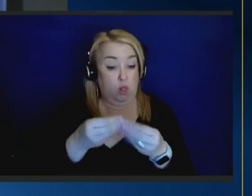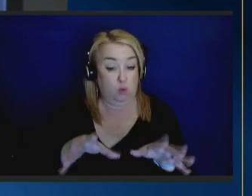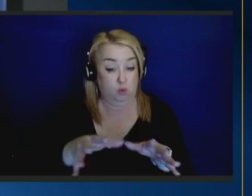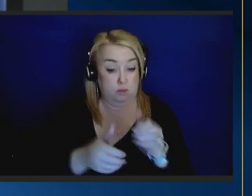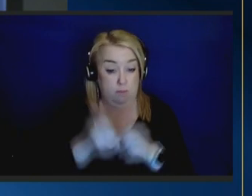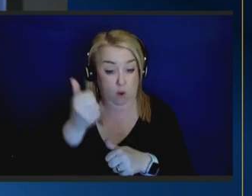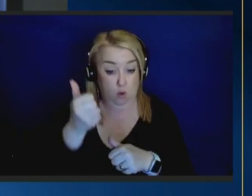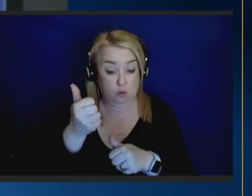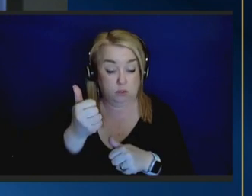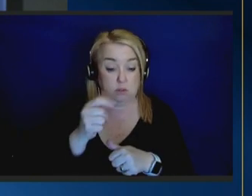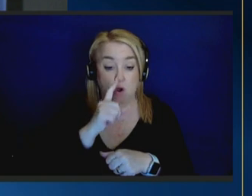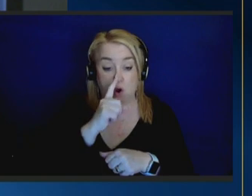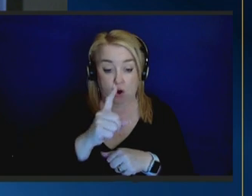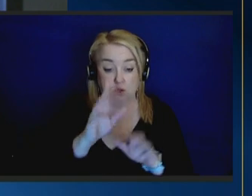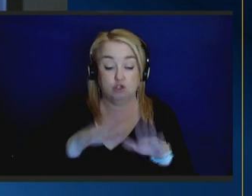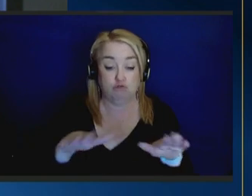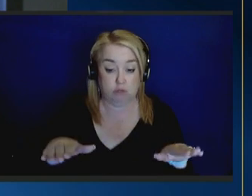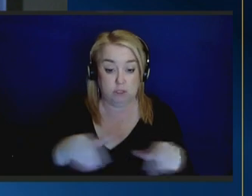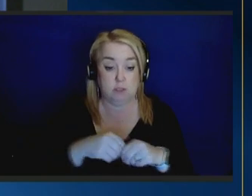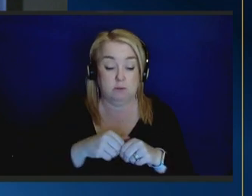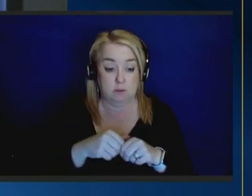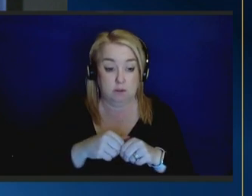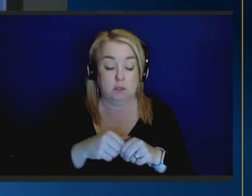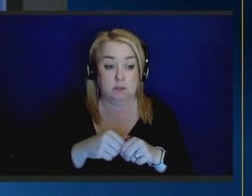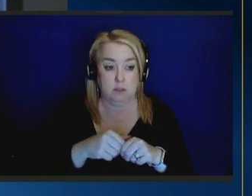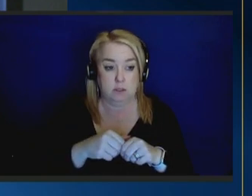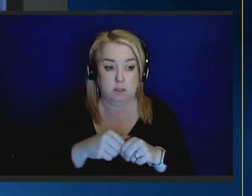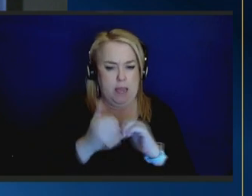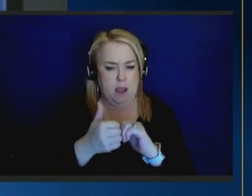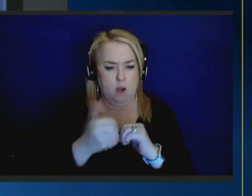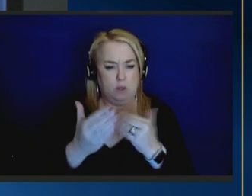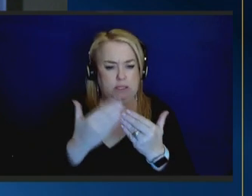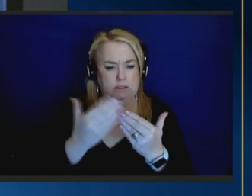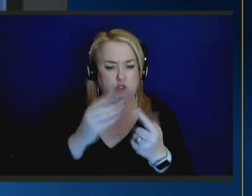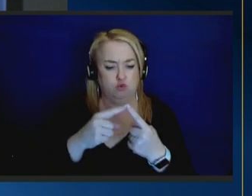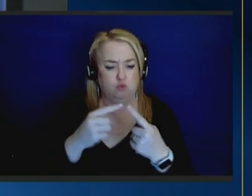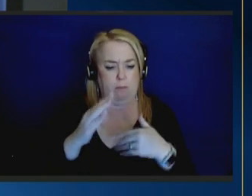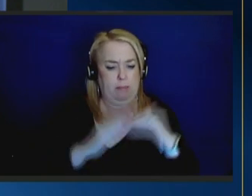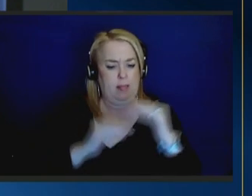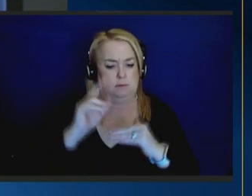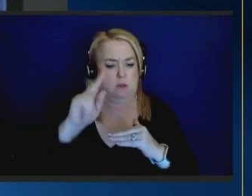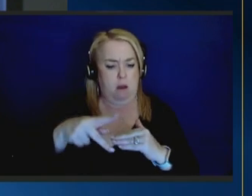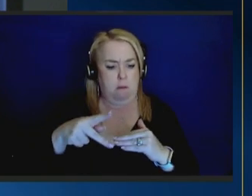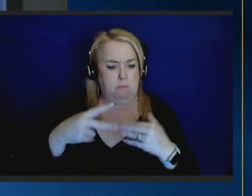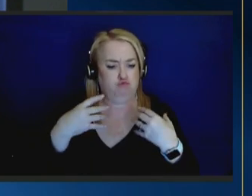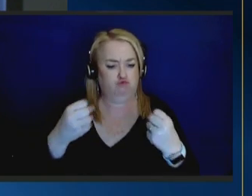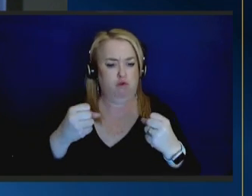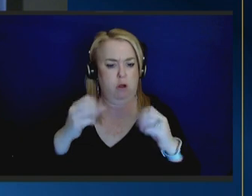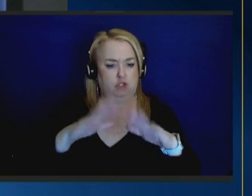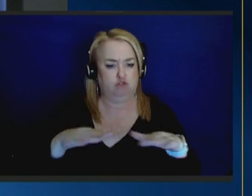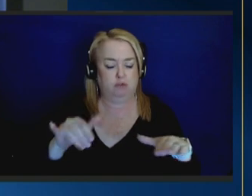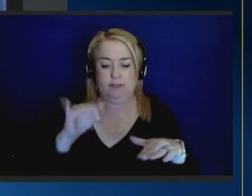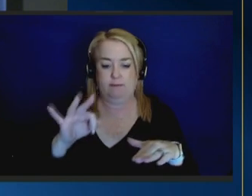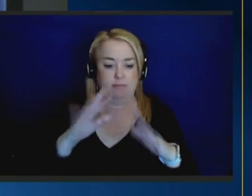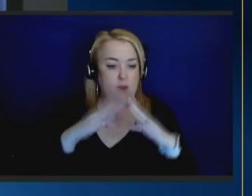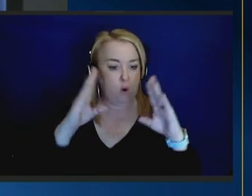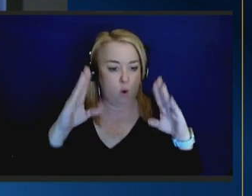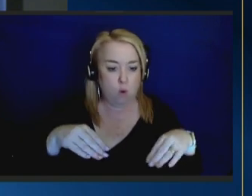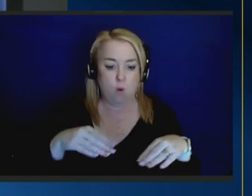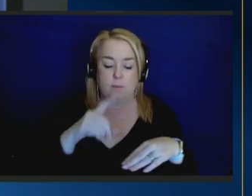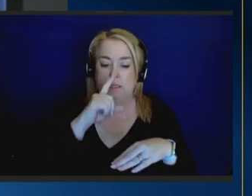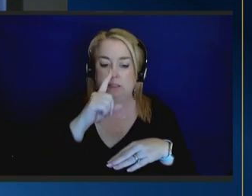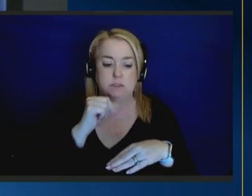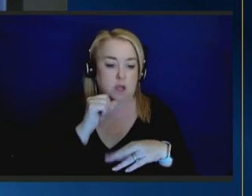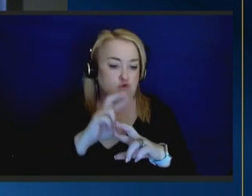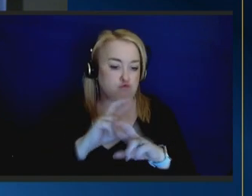children how can it be easier to build strong children if the home isn't in repair and isn't ready